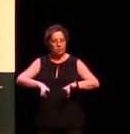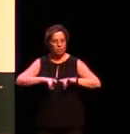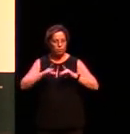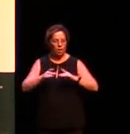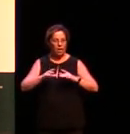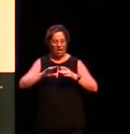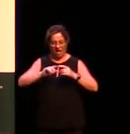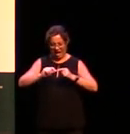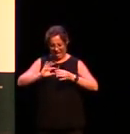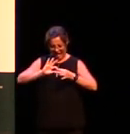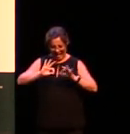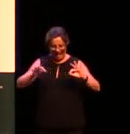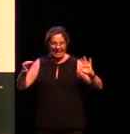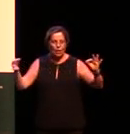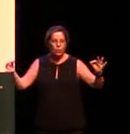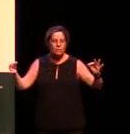linguistic diversity.